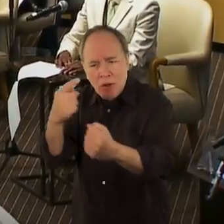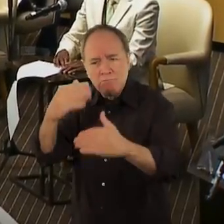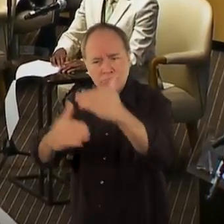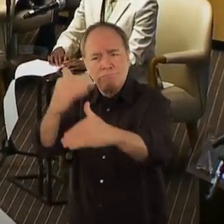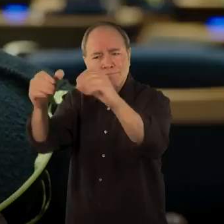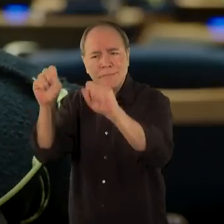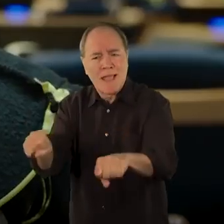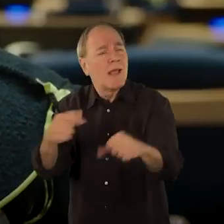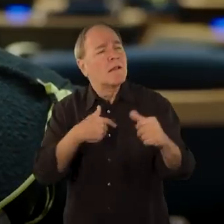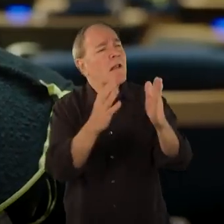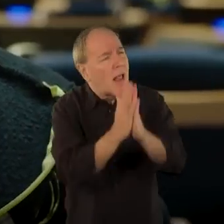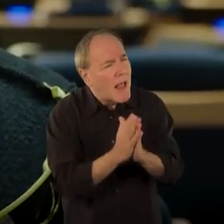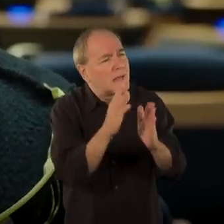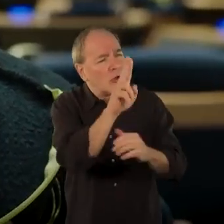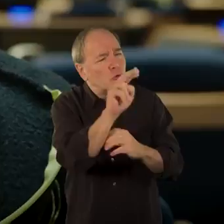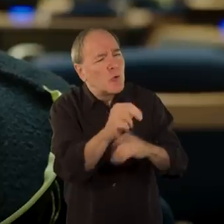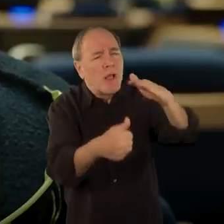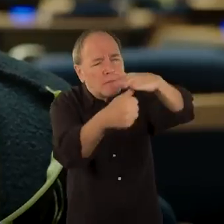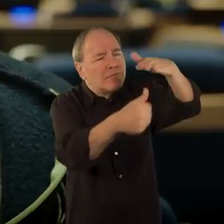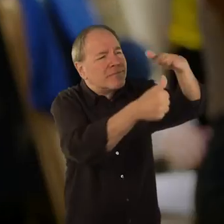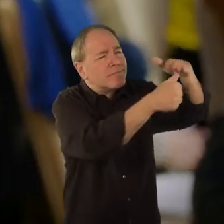world leaders, is a fair chance.